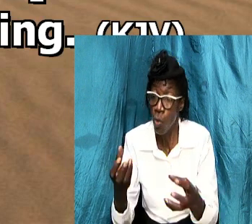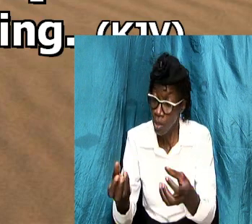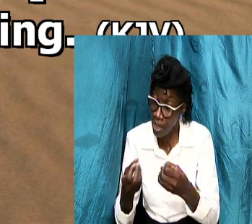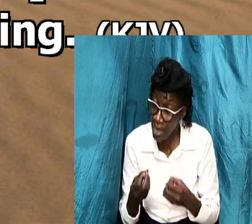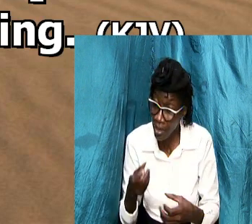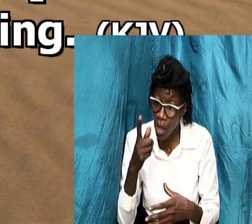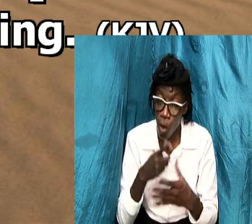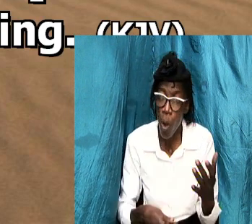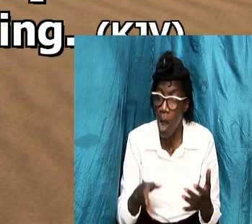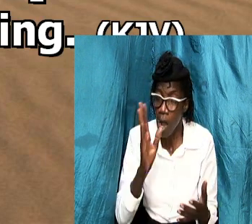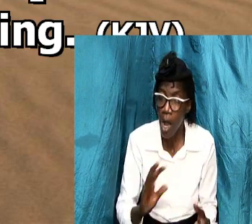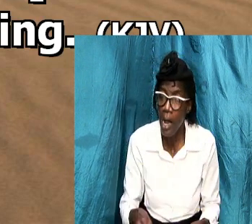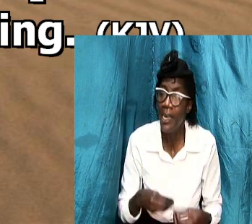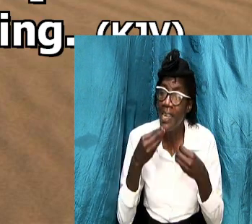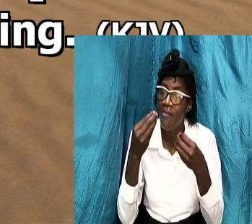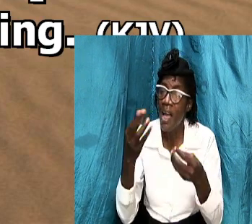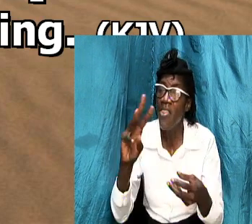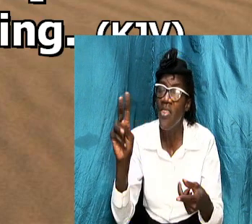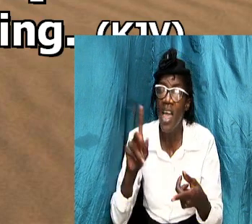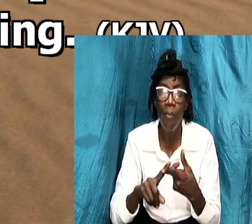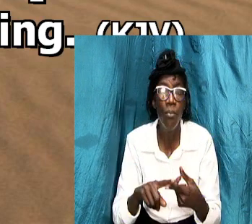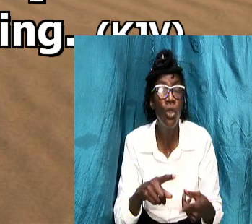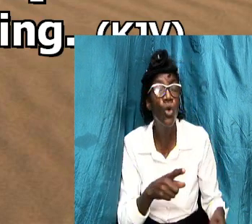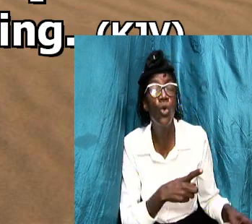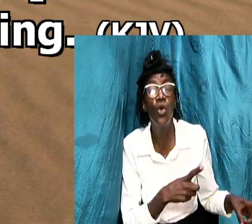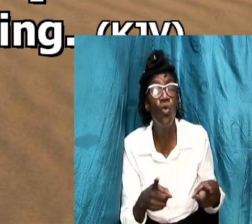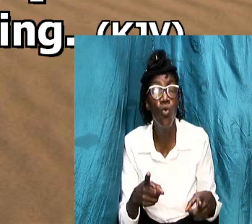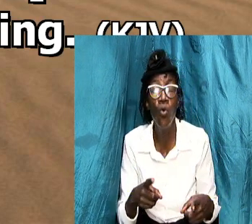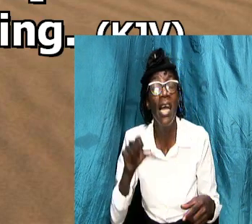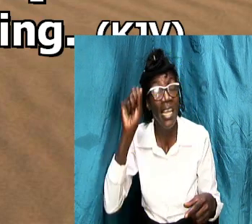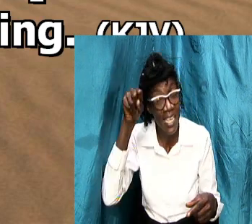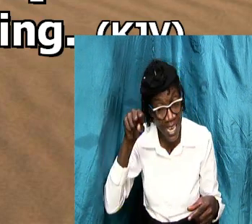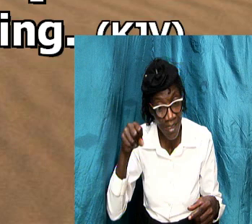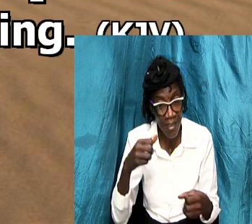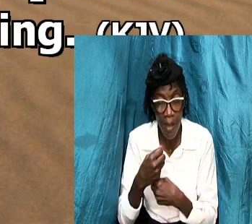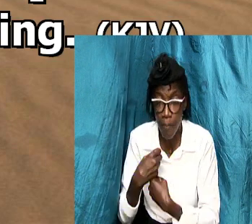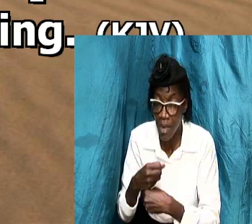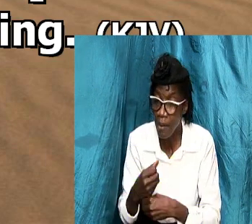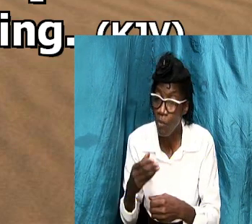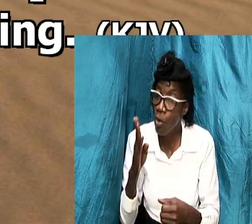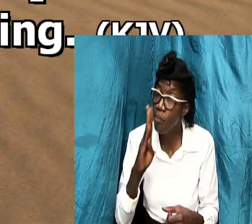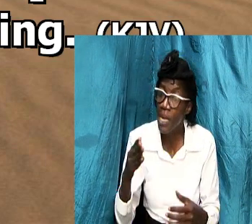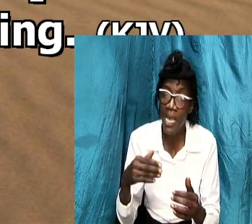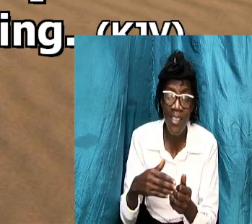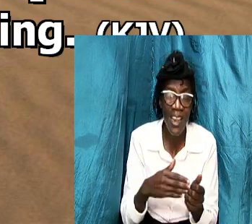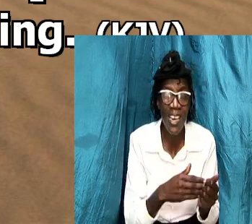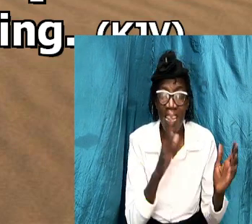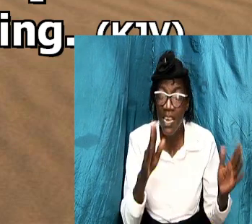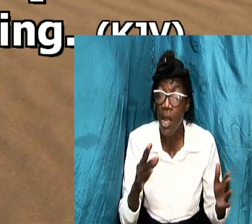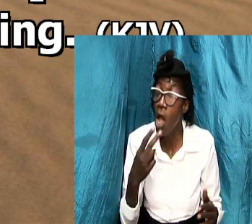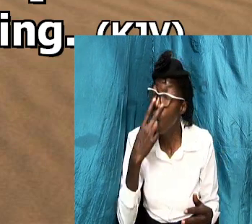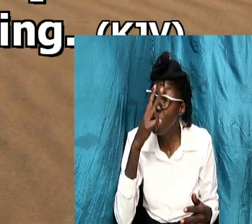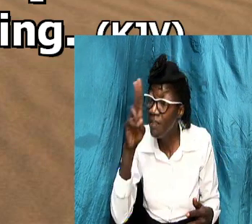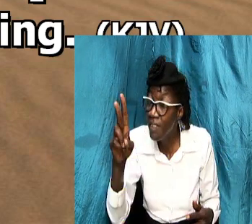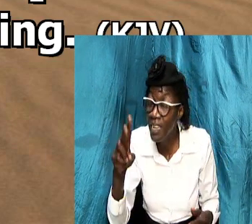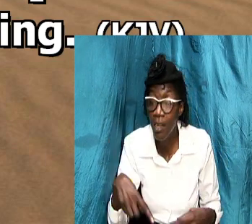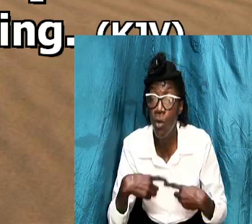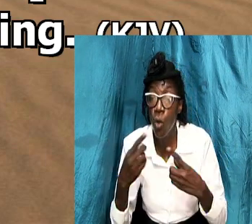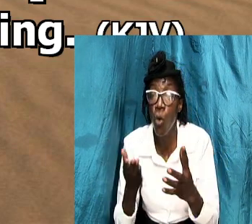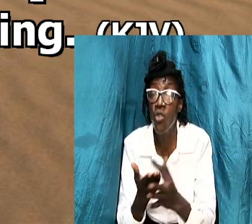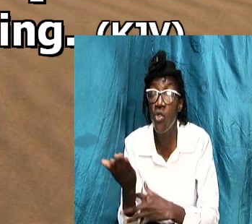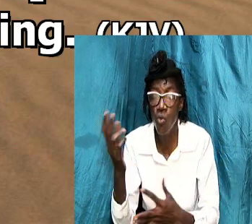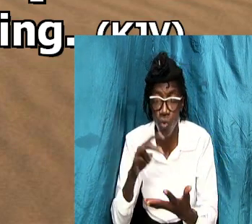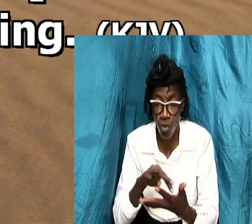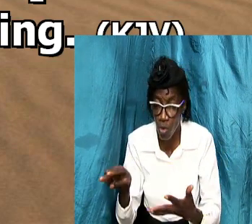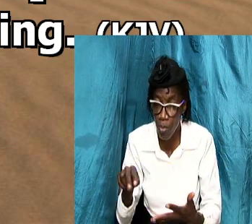them to do yes he made man to be the leader and we will see that as we go through scripture but that leadership does